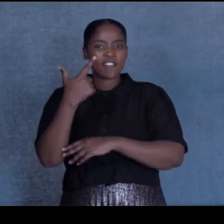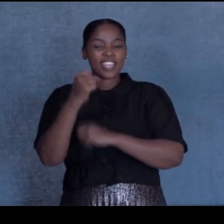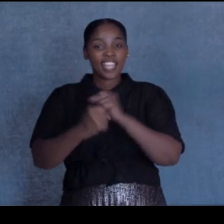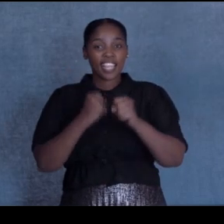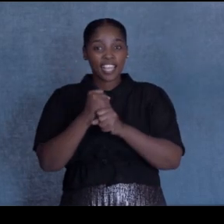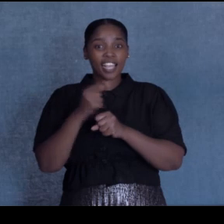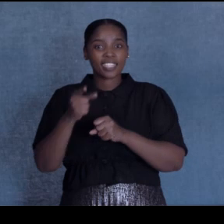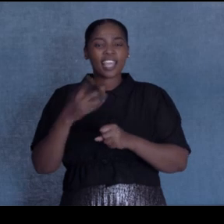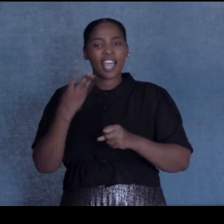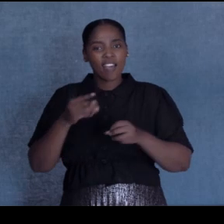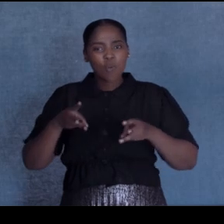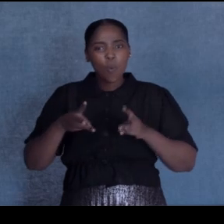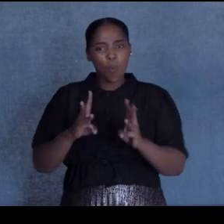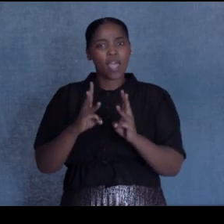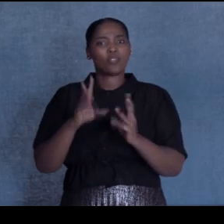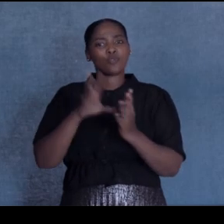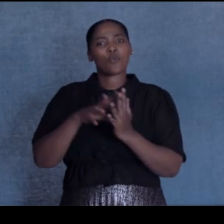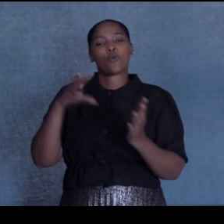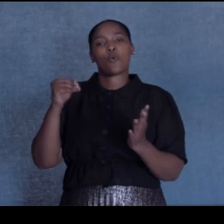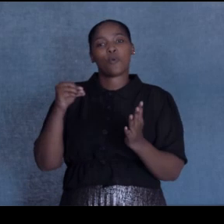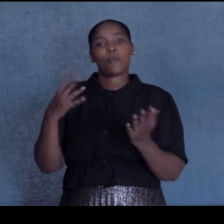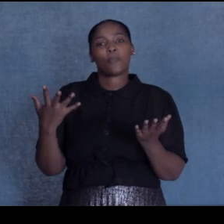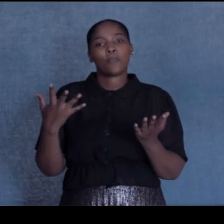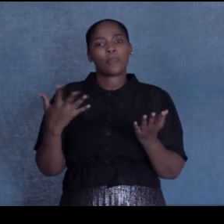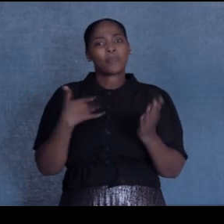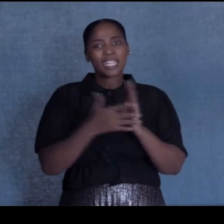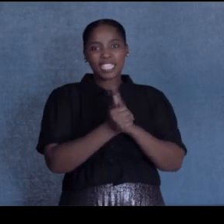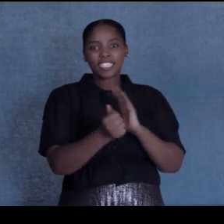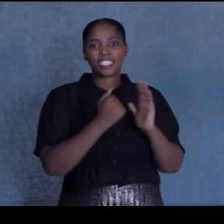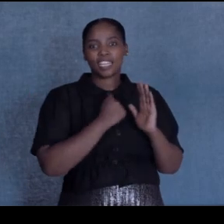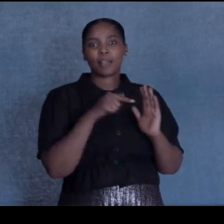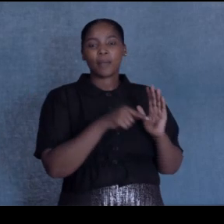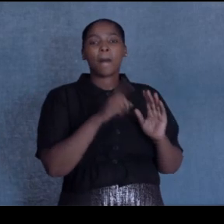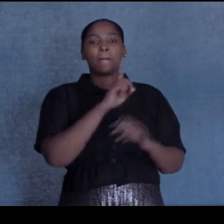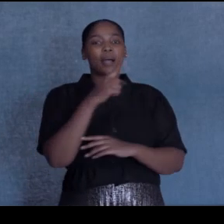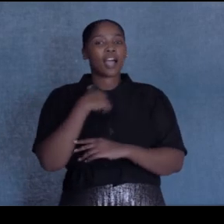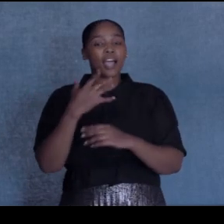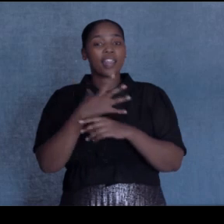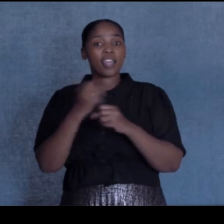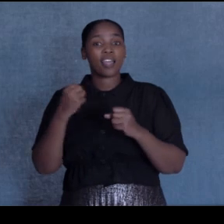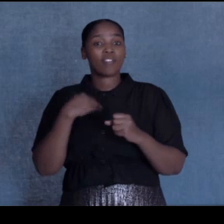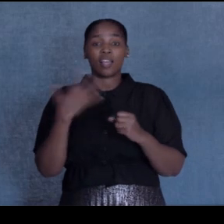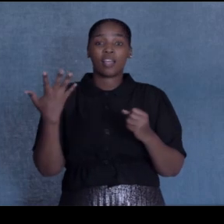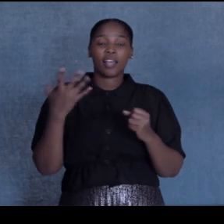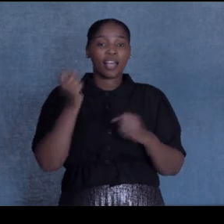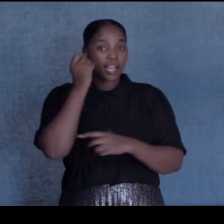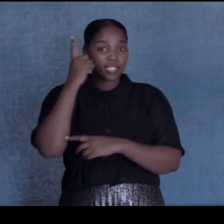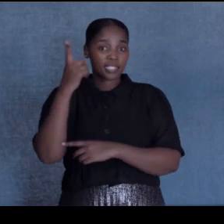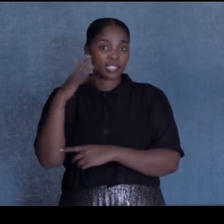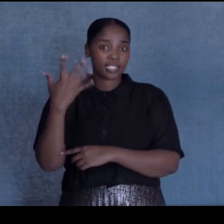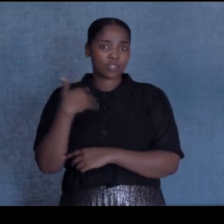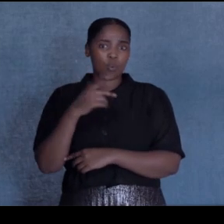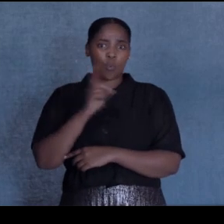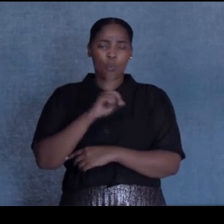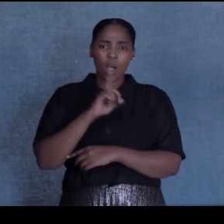to cope with my dyslexia. I didn't understand why the letters are flying all over. Why the letters are